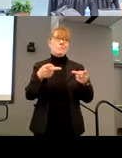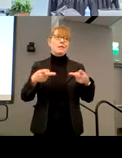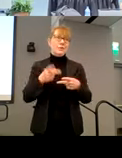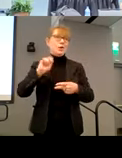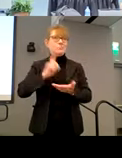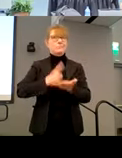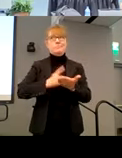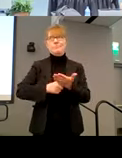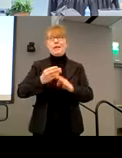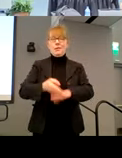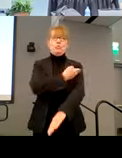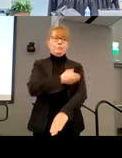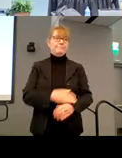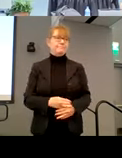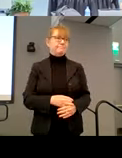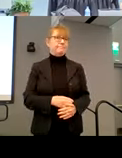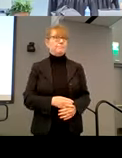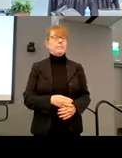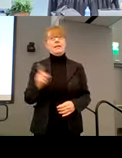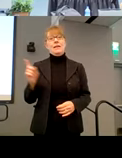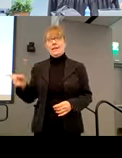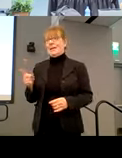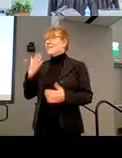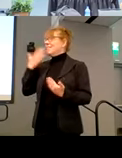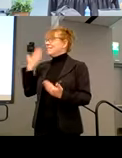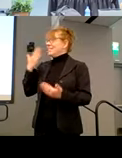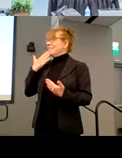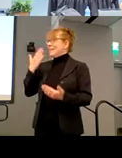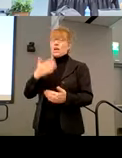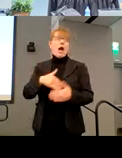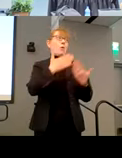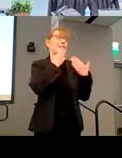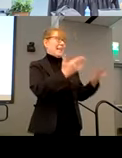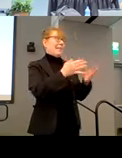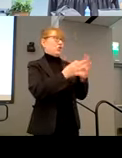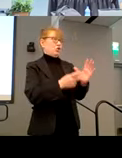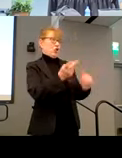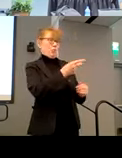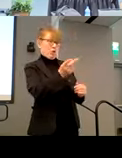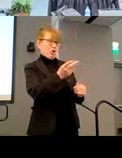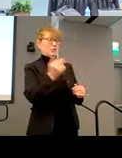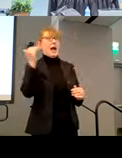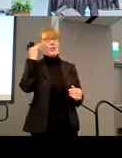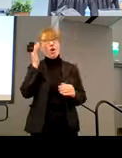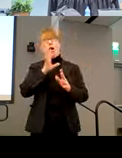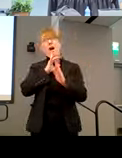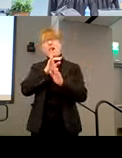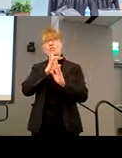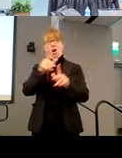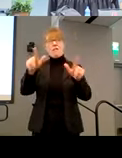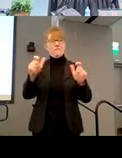much, Lainey. That is all the time we have right now. I want to thank the interpreter because I know I talk fast.